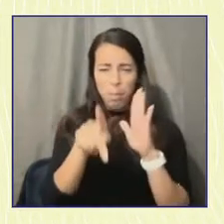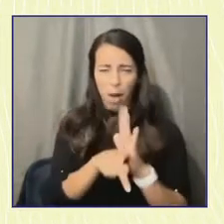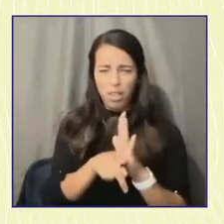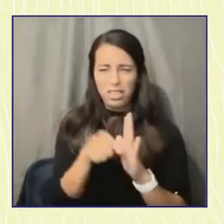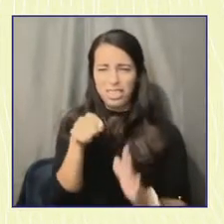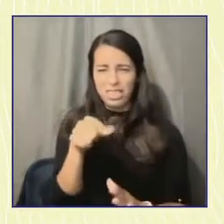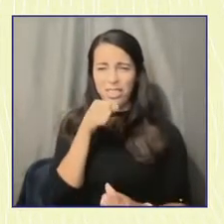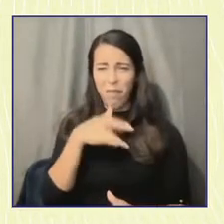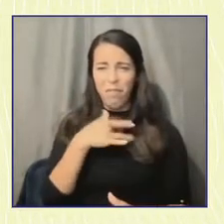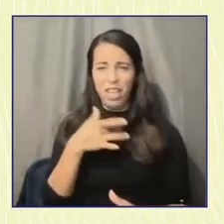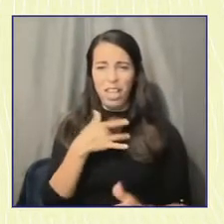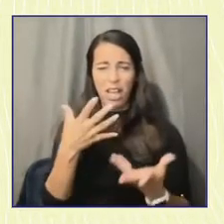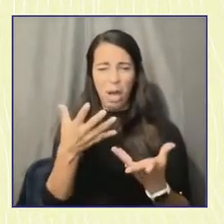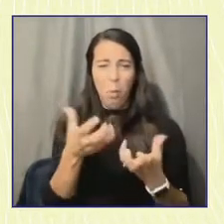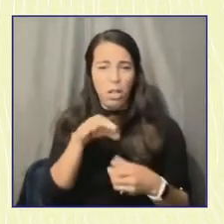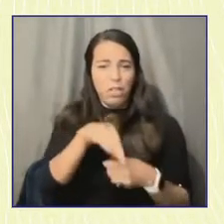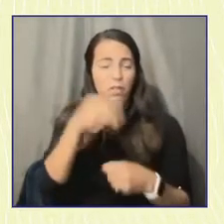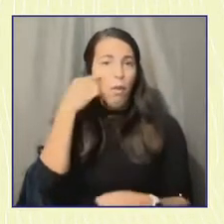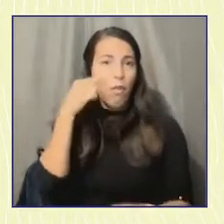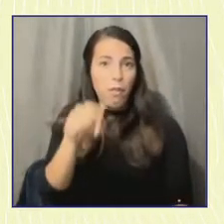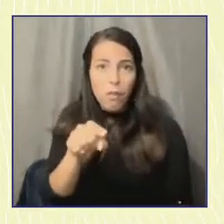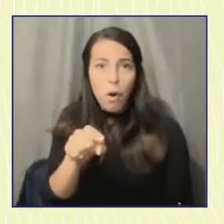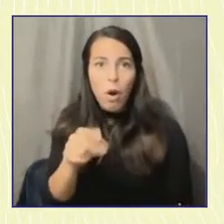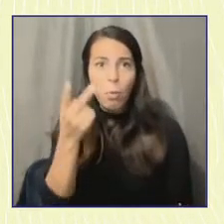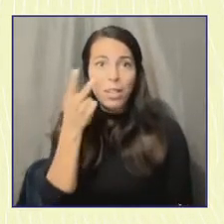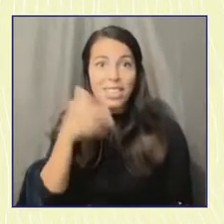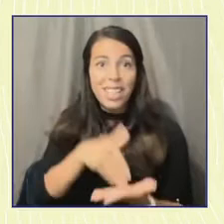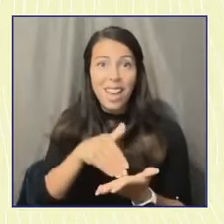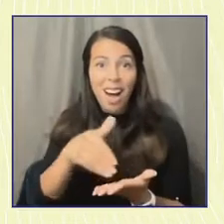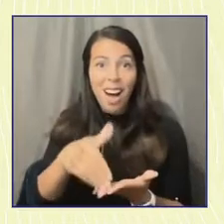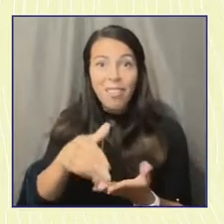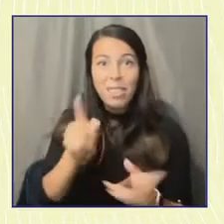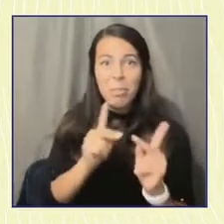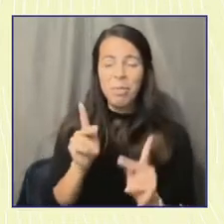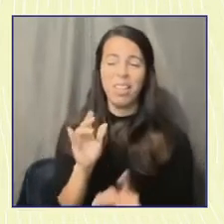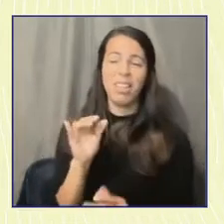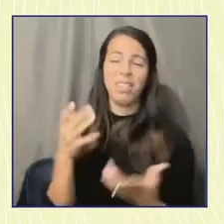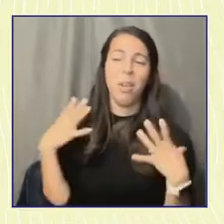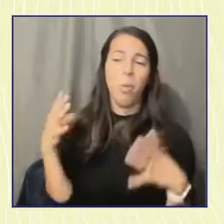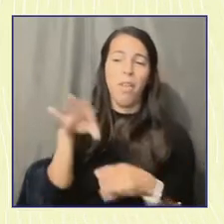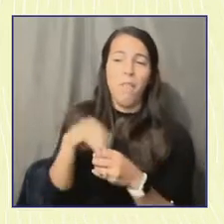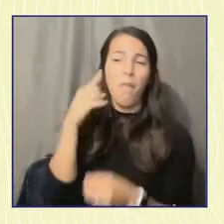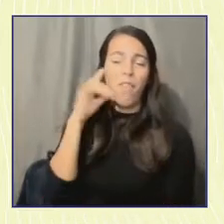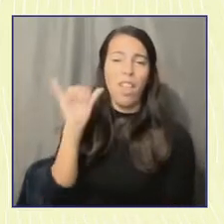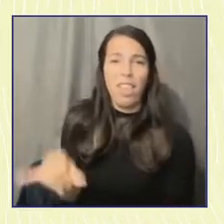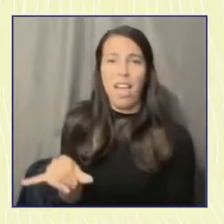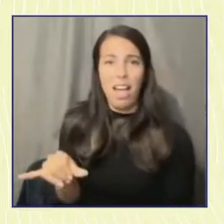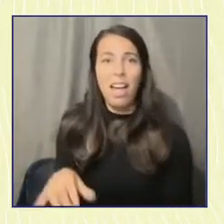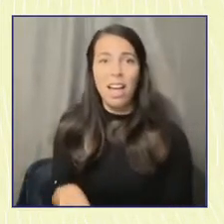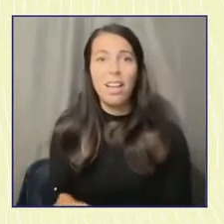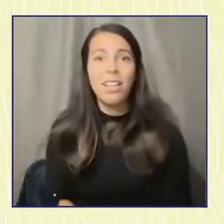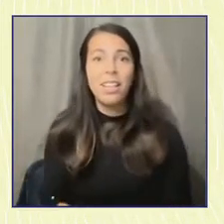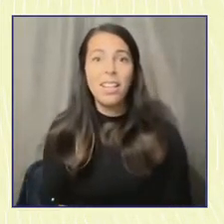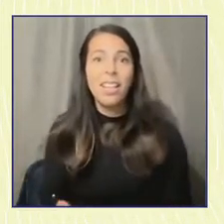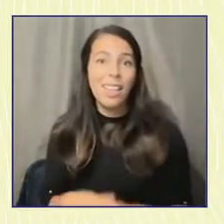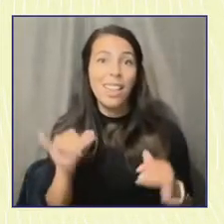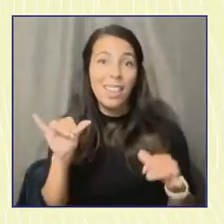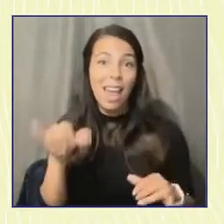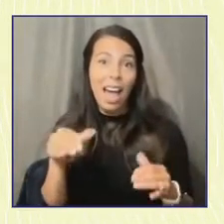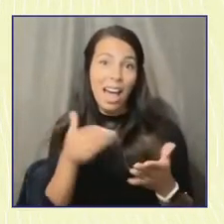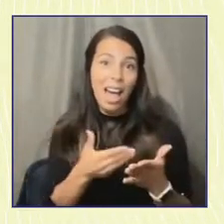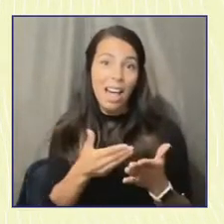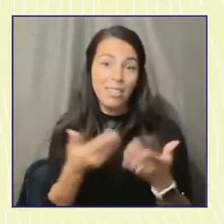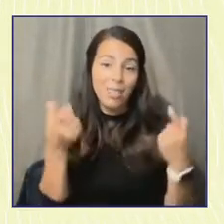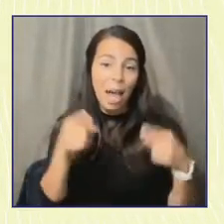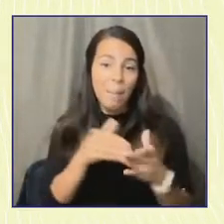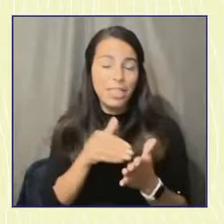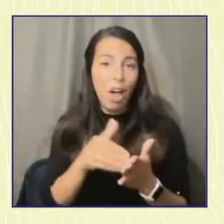Or, you know, something we see all the time in our coverage is young people just feel really disillusioned by the state of politics in the U.S., right? That, know, we're dealing with